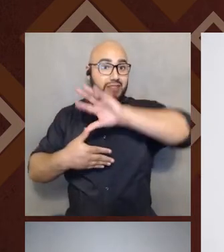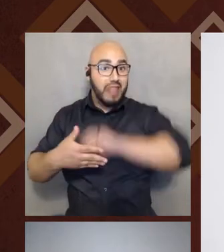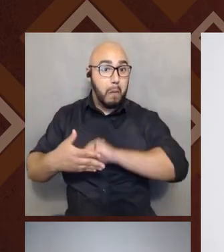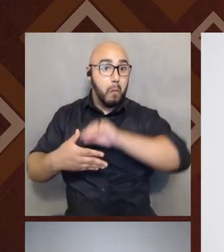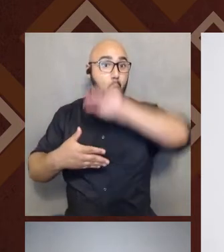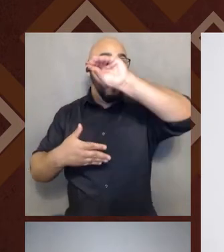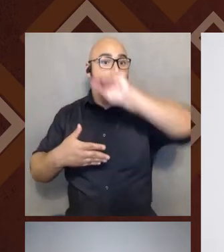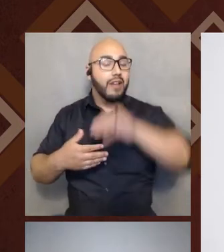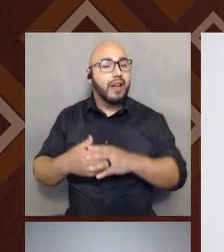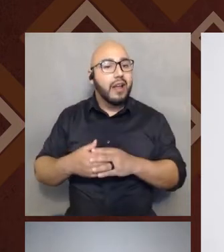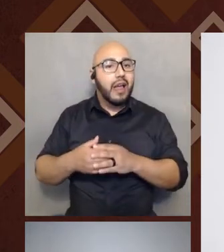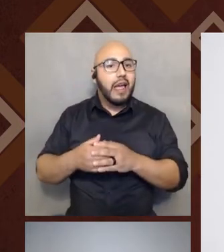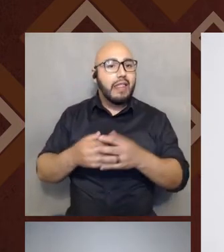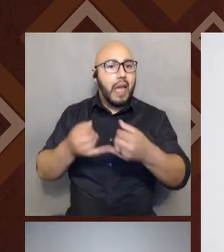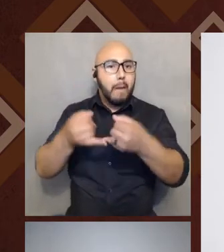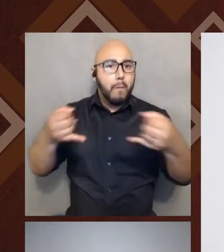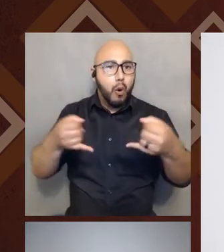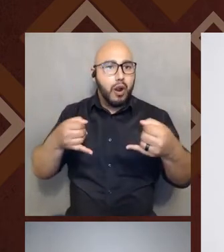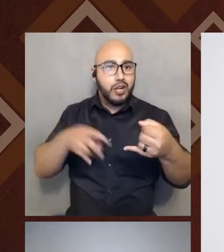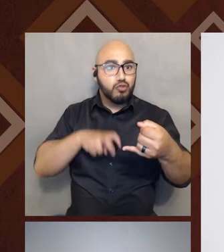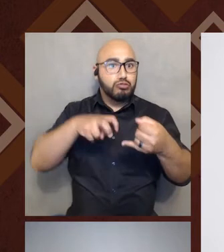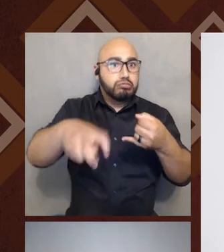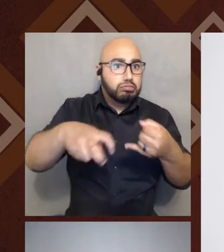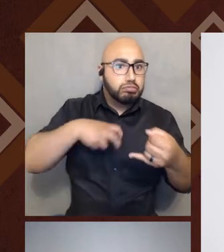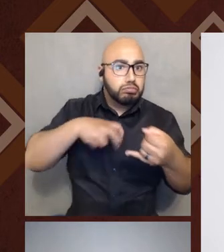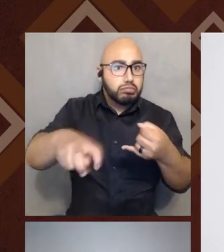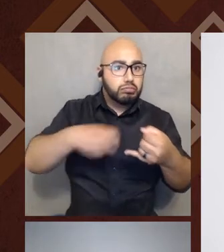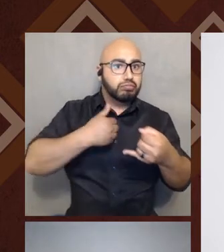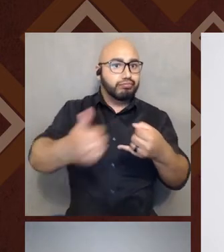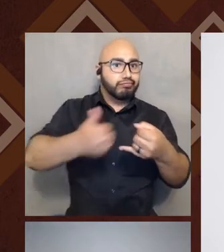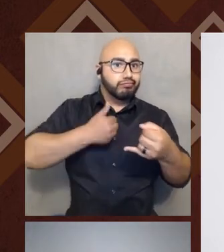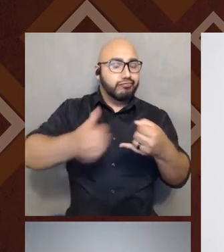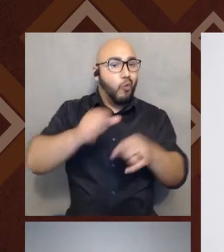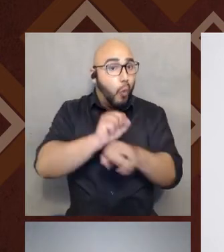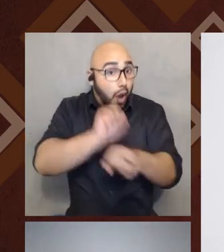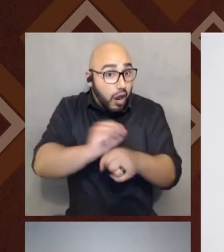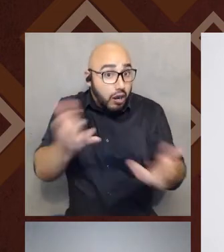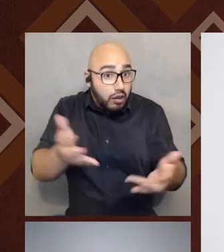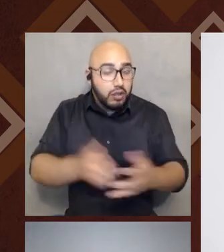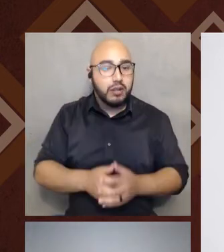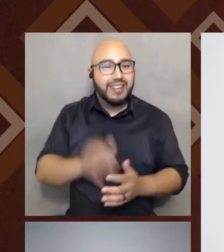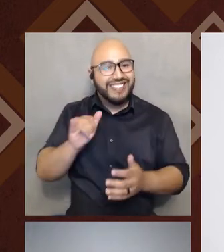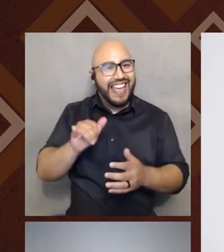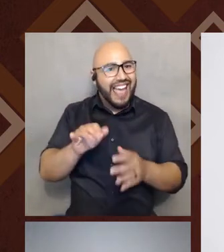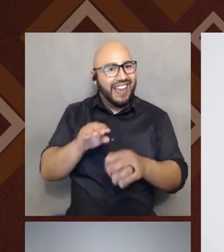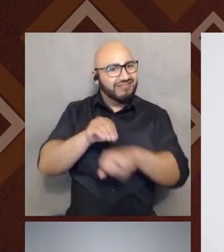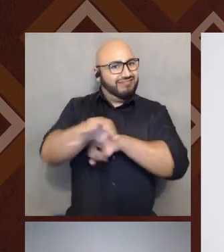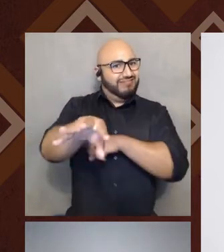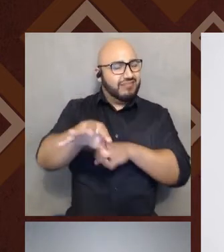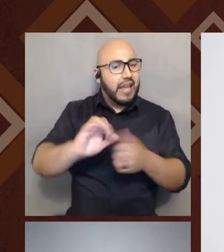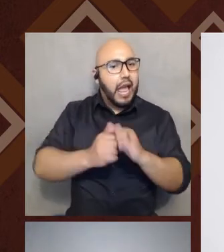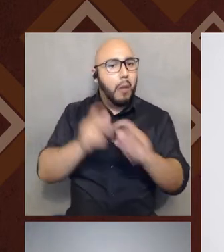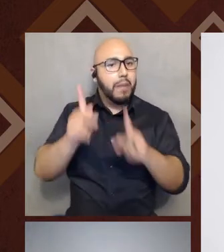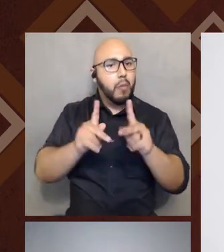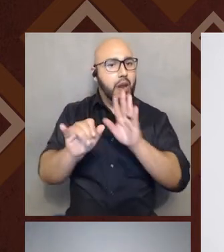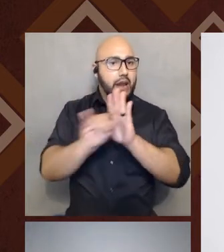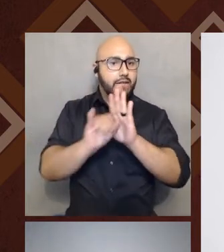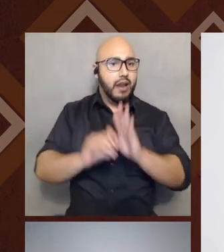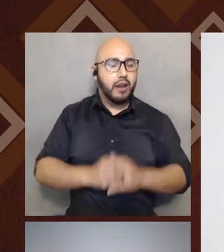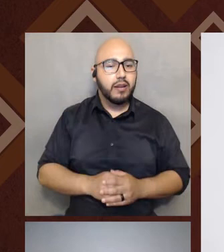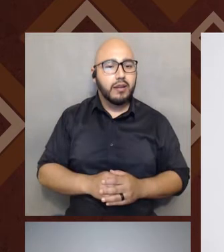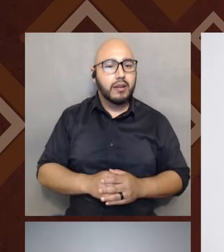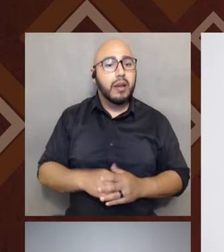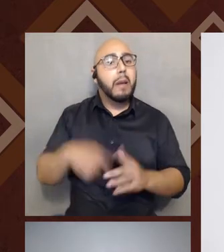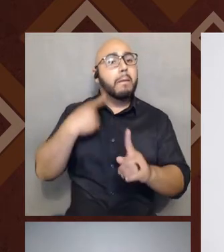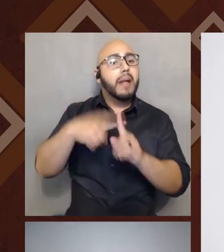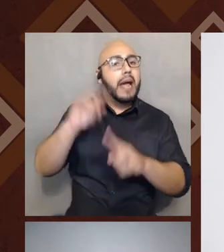borders, literally crossing it to go to work, right? Those types of things influence how somebody identifies. Then you have things